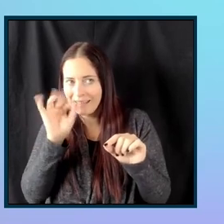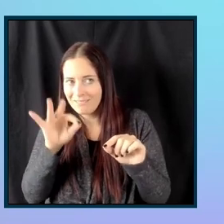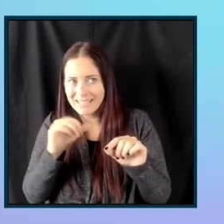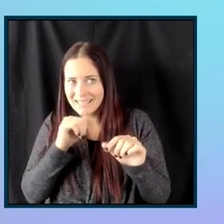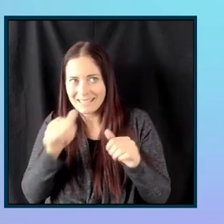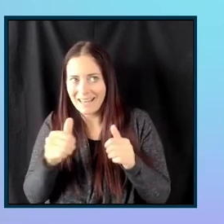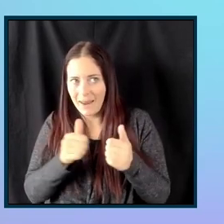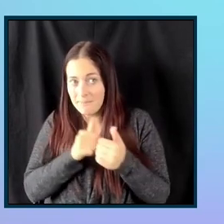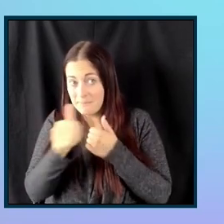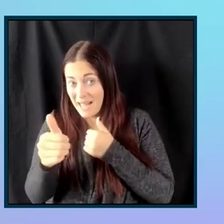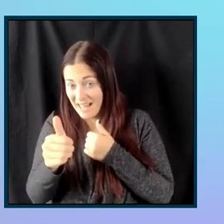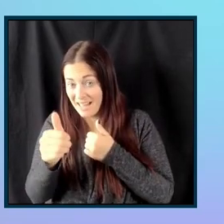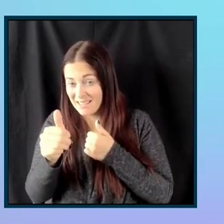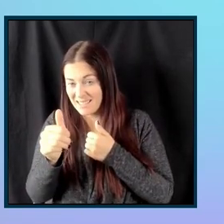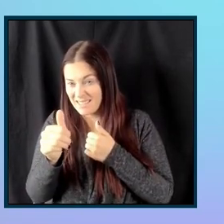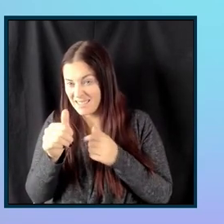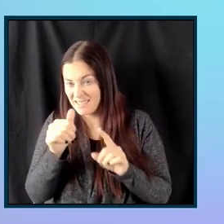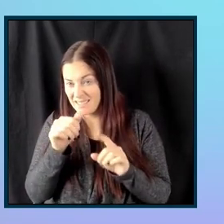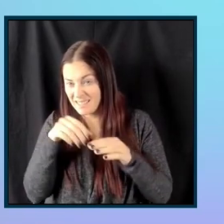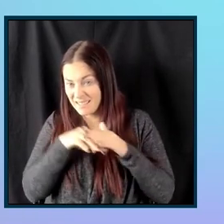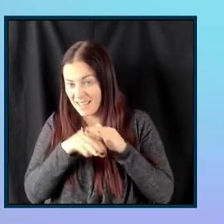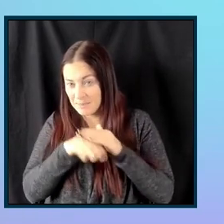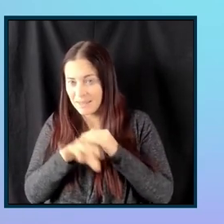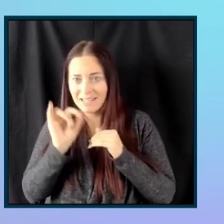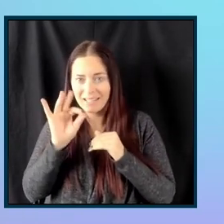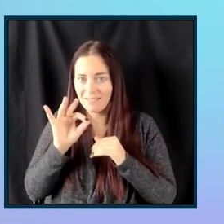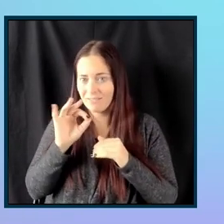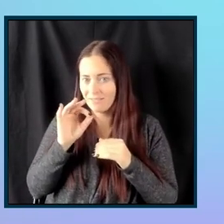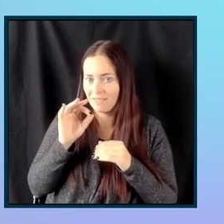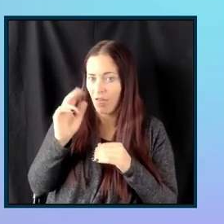um, a third-party embedded form that's not totally compliant?